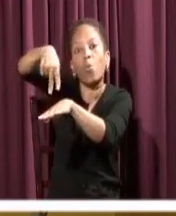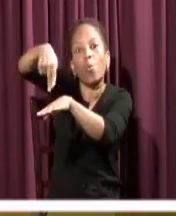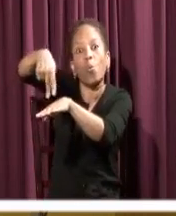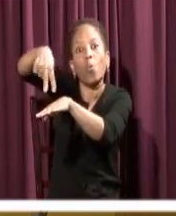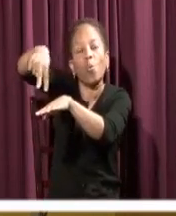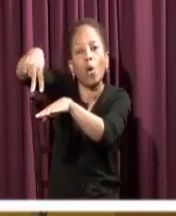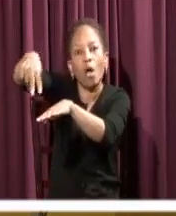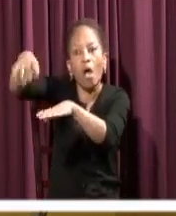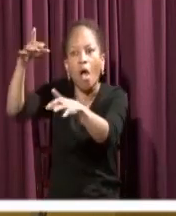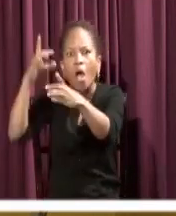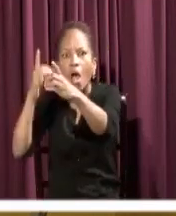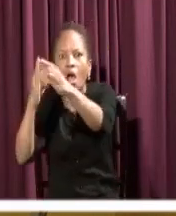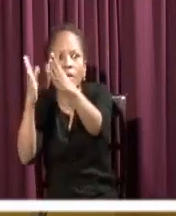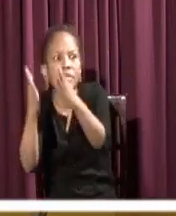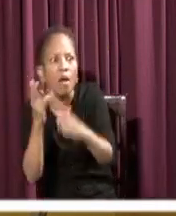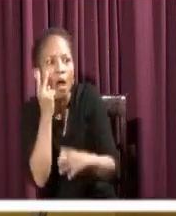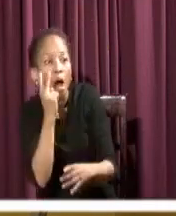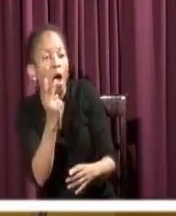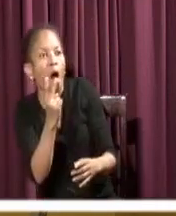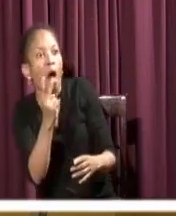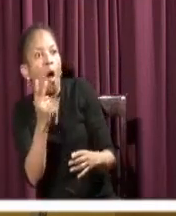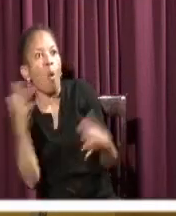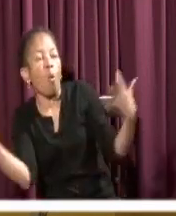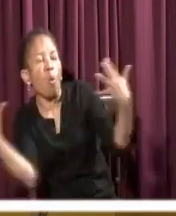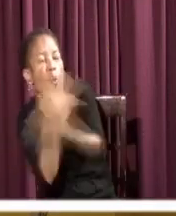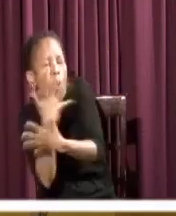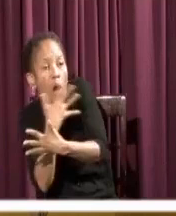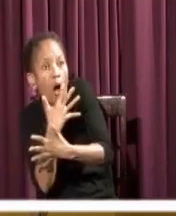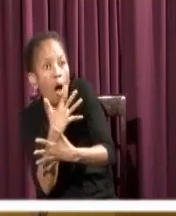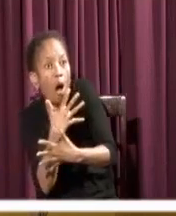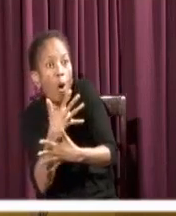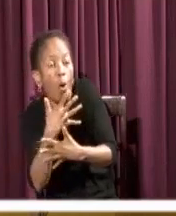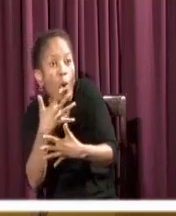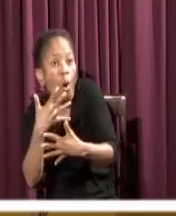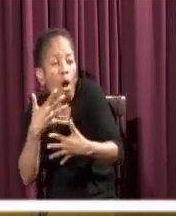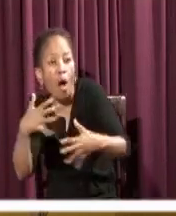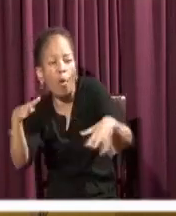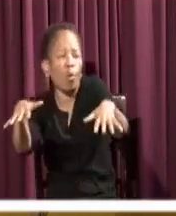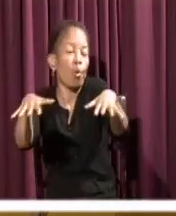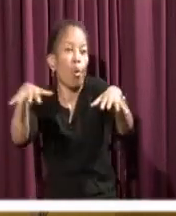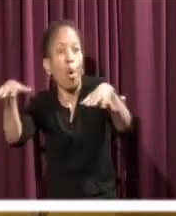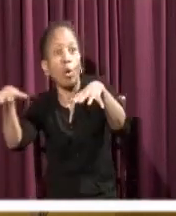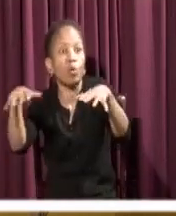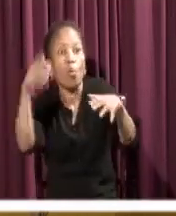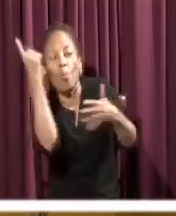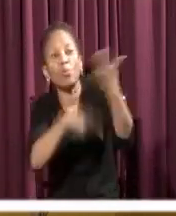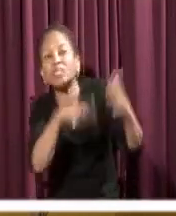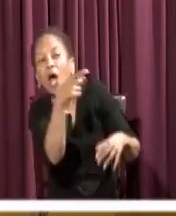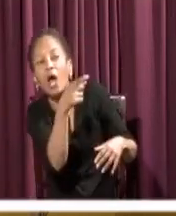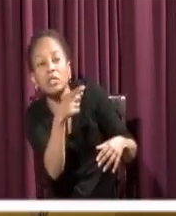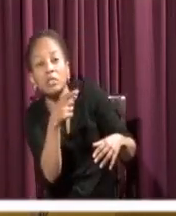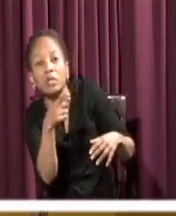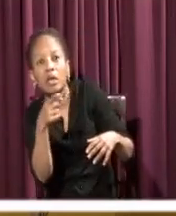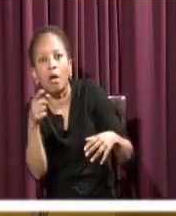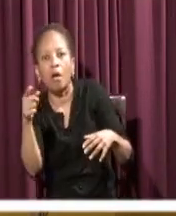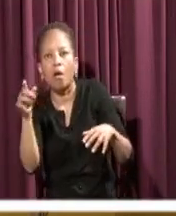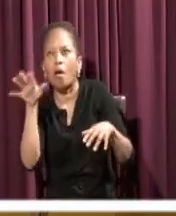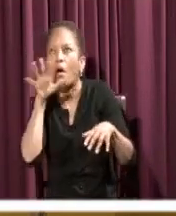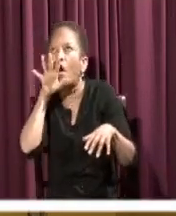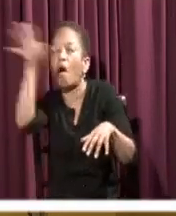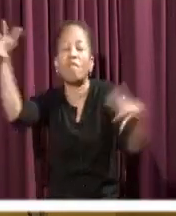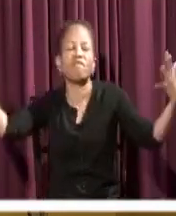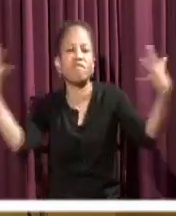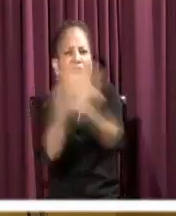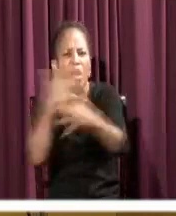the disciples saw him walking on the lake, they were terrified. It is a ghost, they said, and cried out in